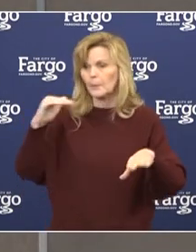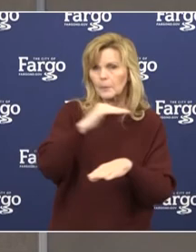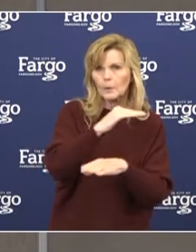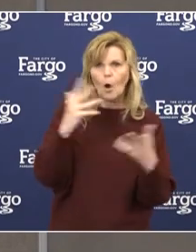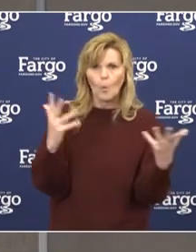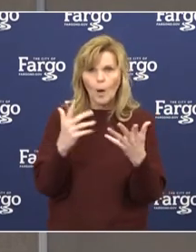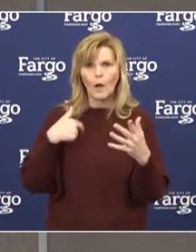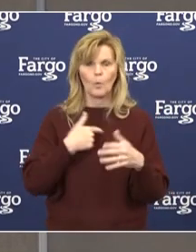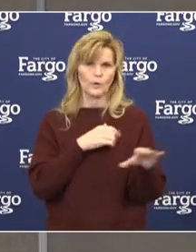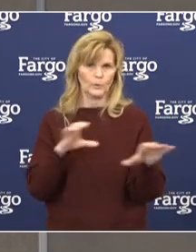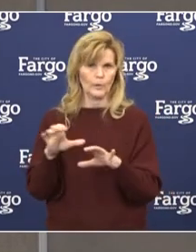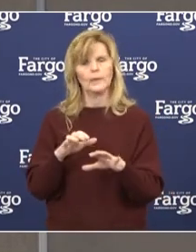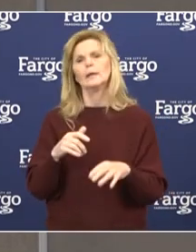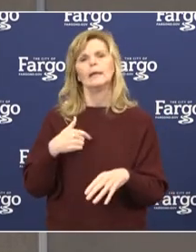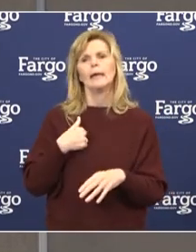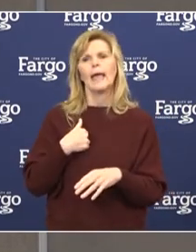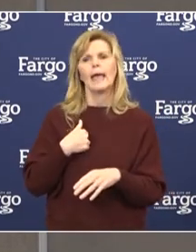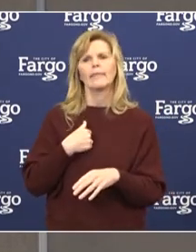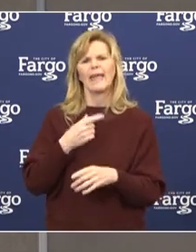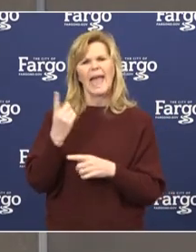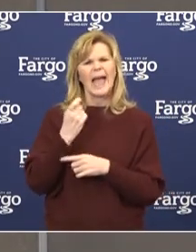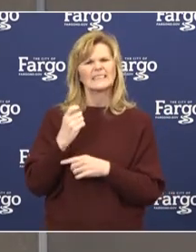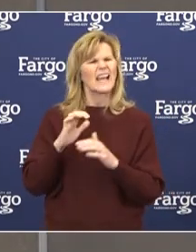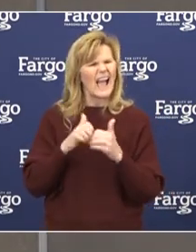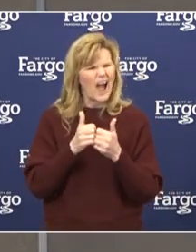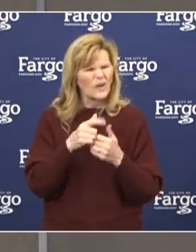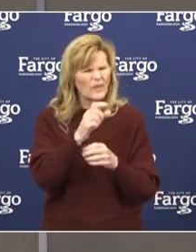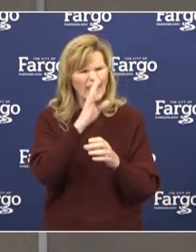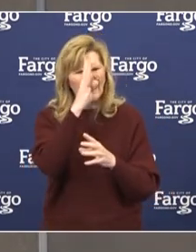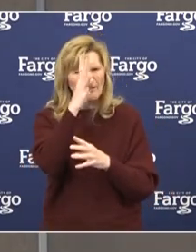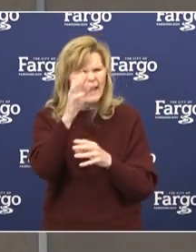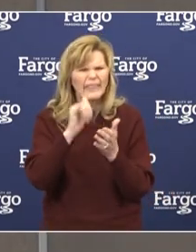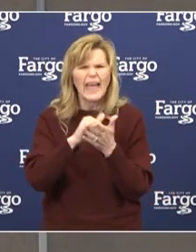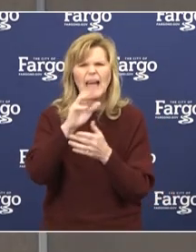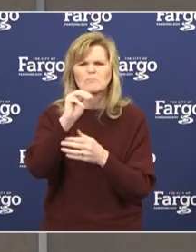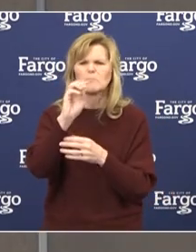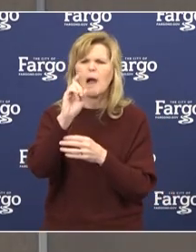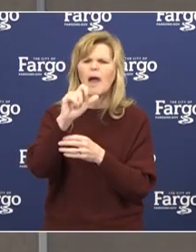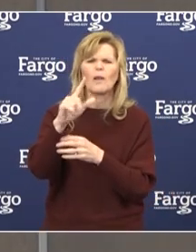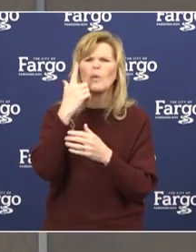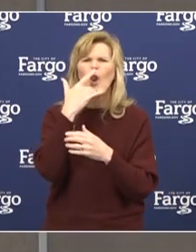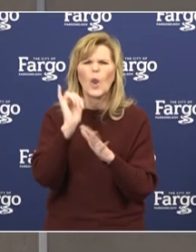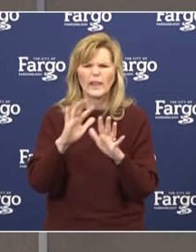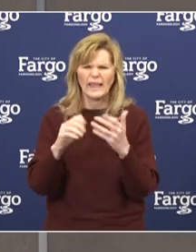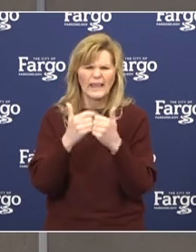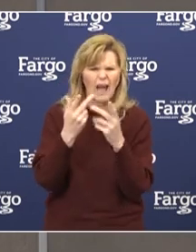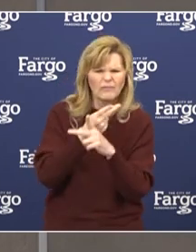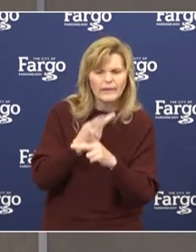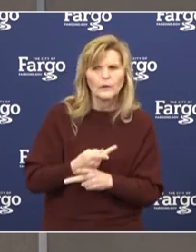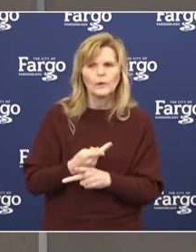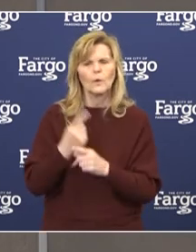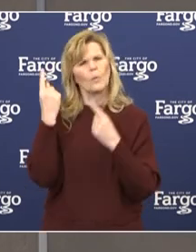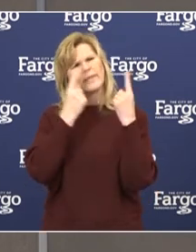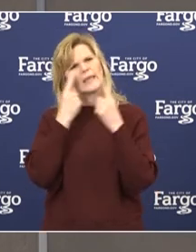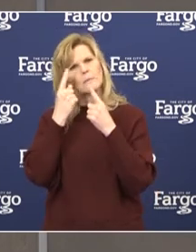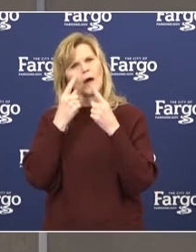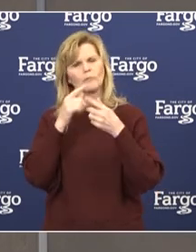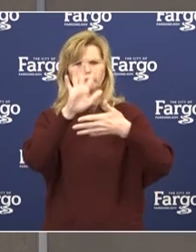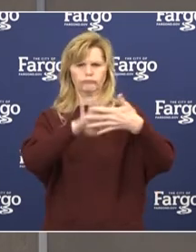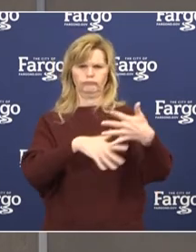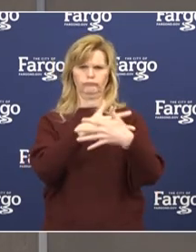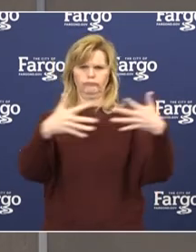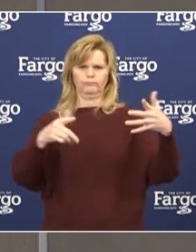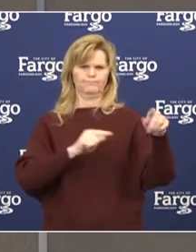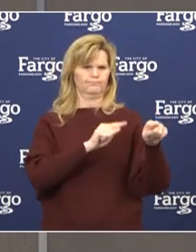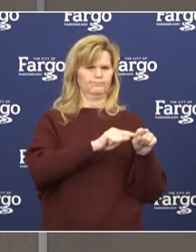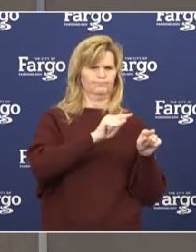And we oftentimes ask on the model, how do they do the model and what do they think about it? So many of us think about, I've got a graphed up that shows a